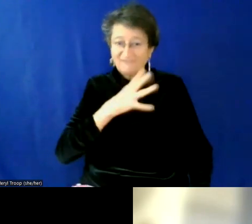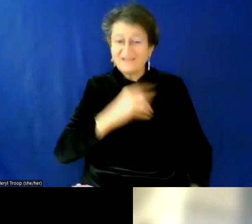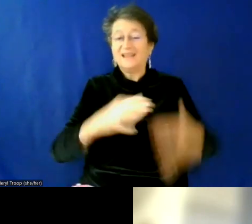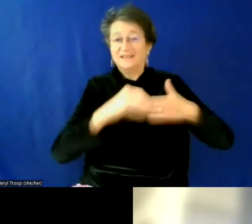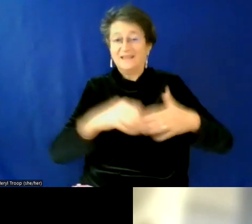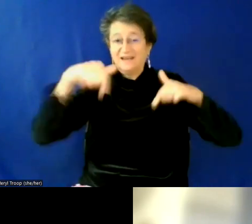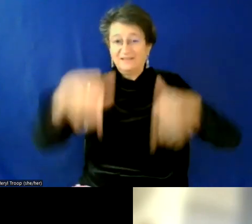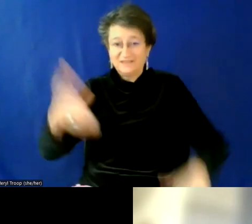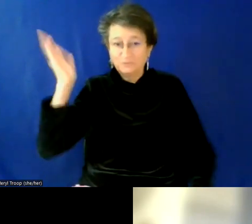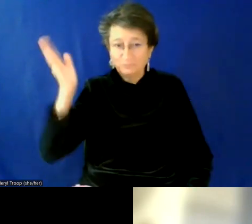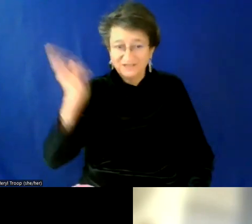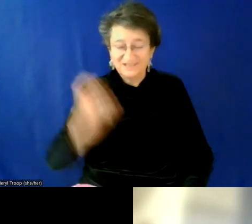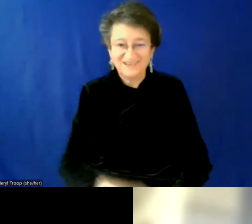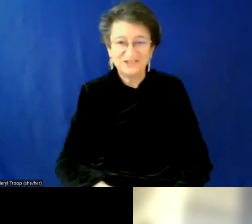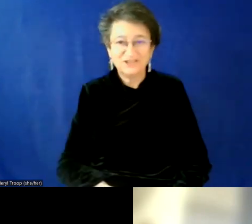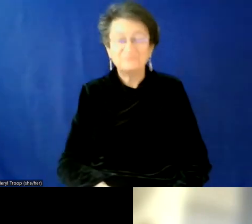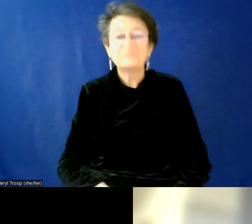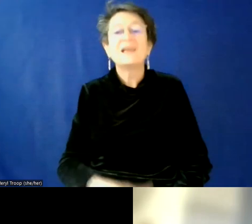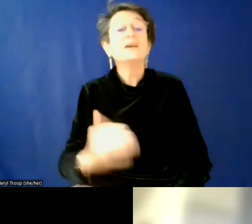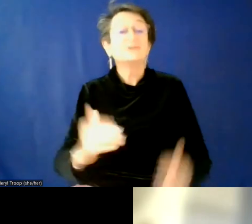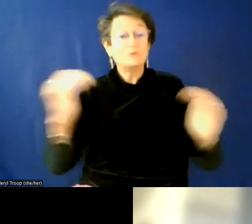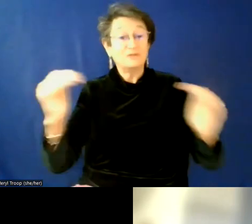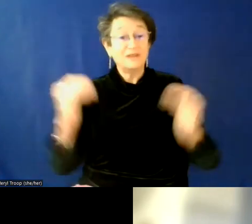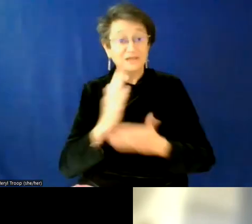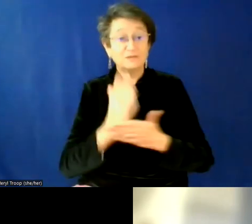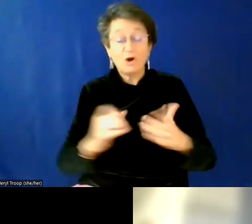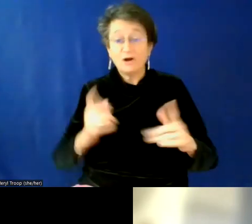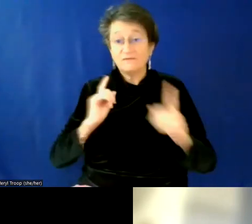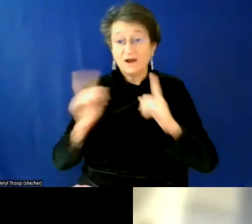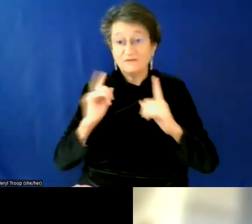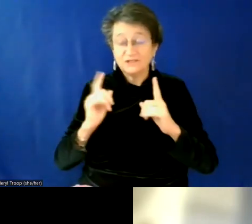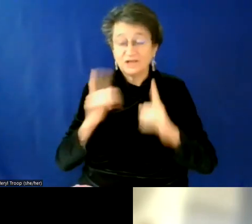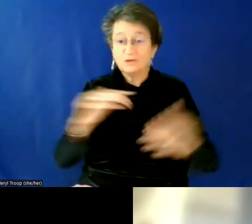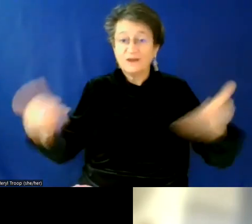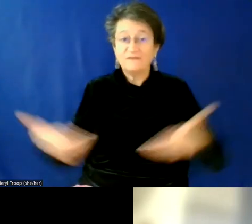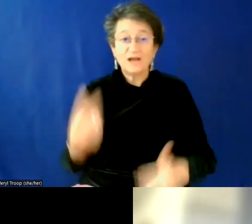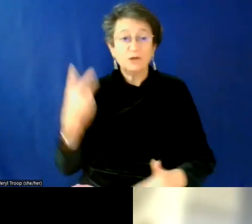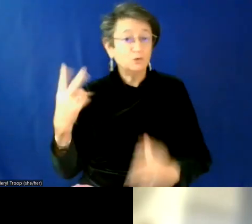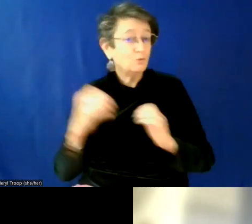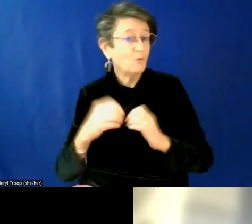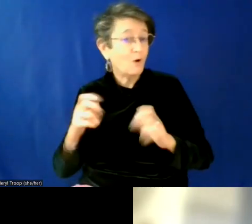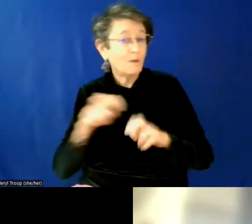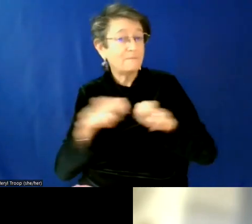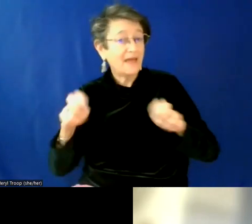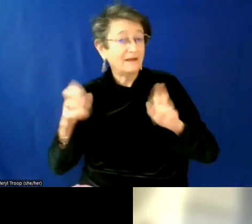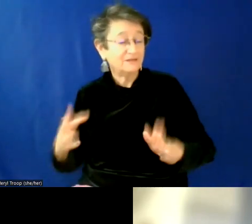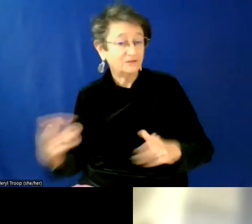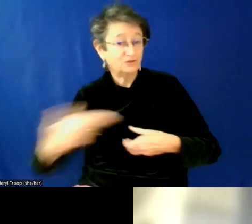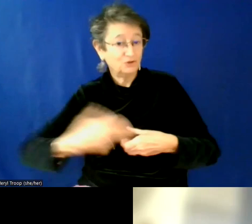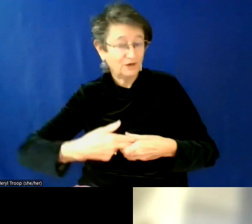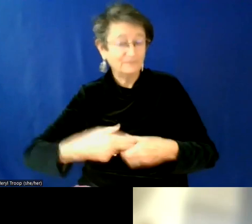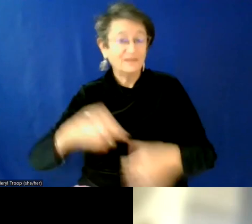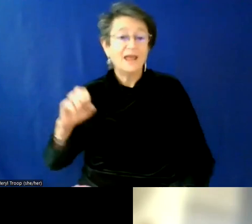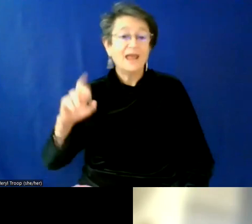next part of our conversation, we are going to invite two other panelists to join us today. Erica Dodge Cates,